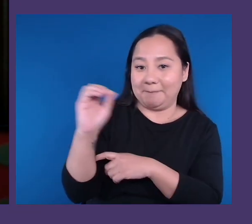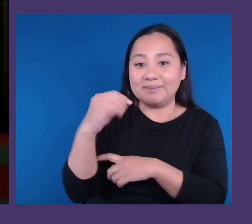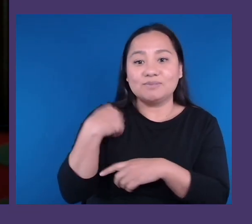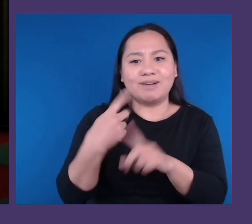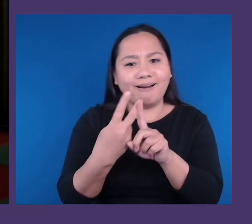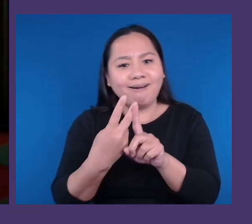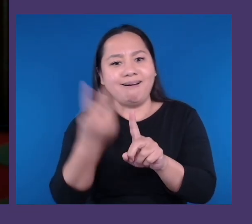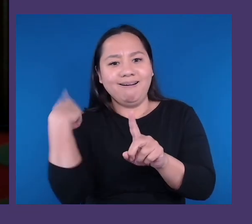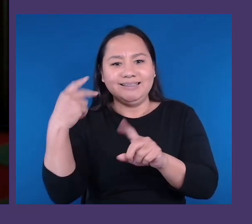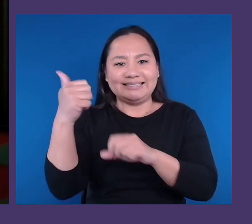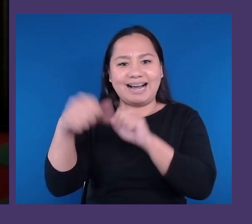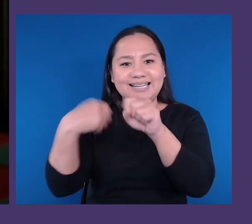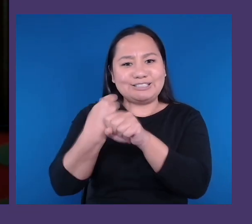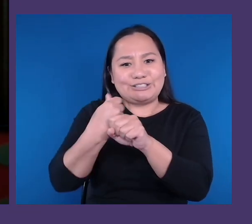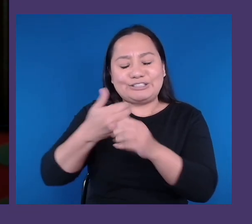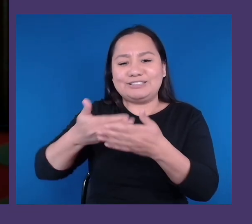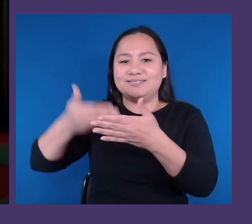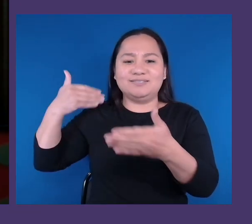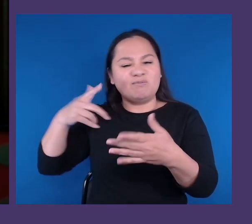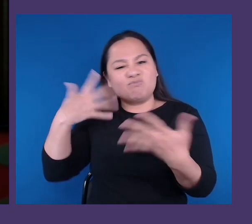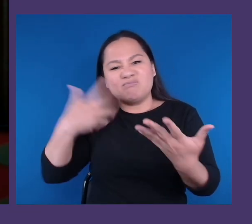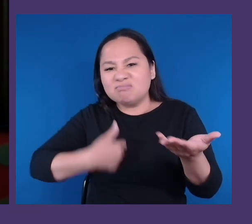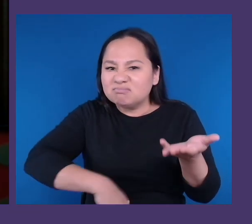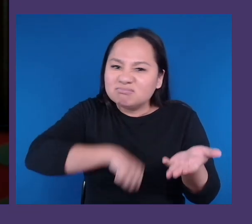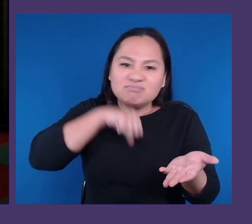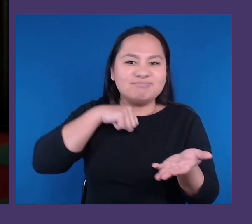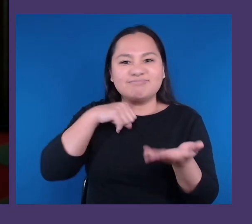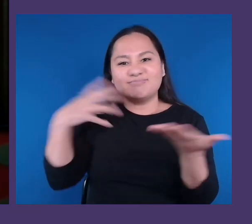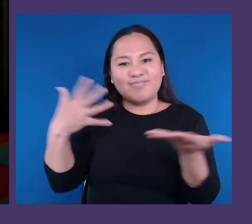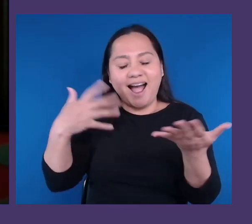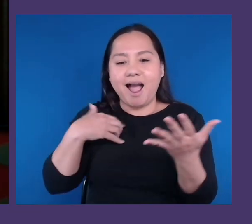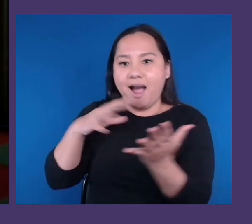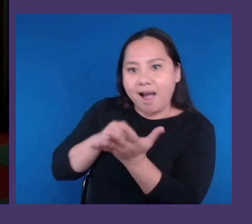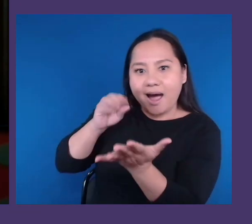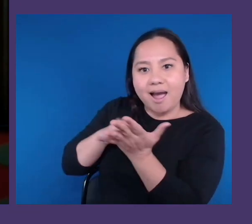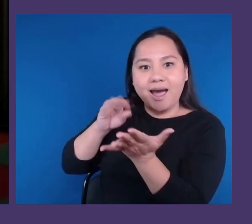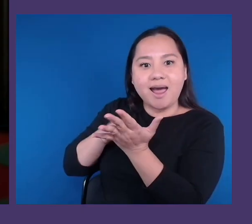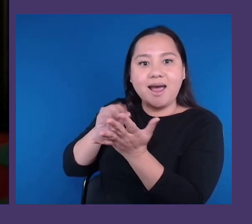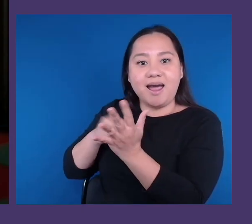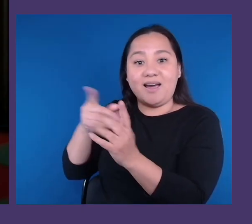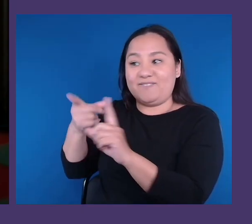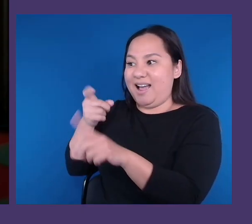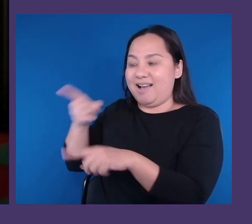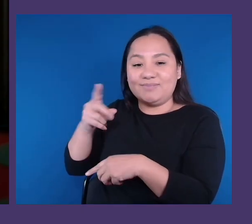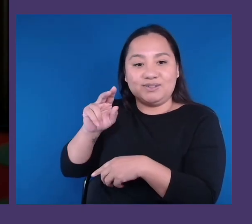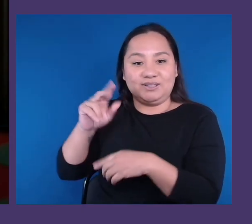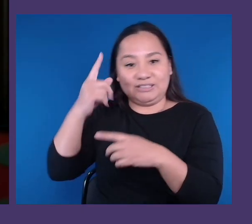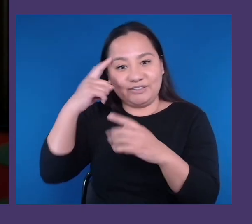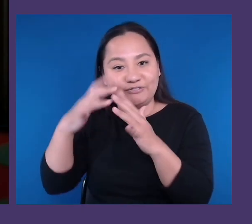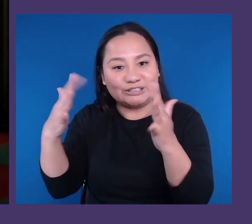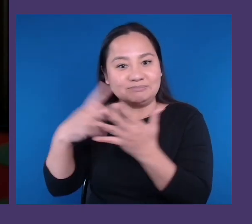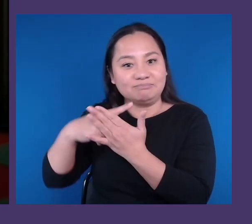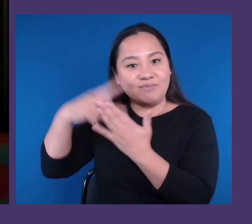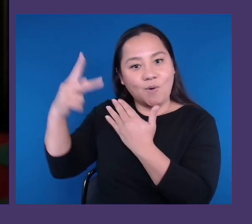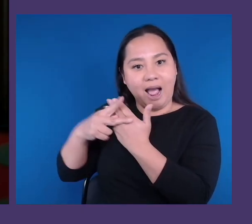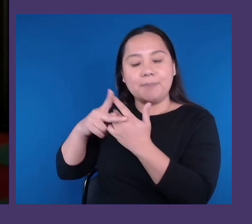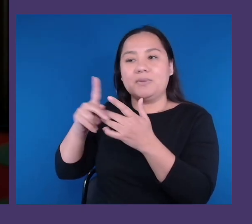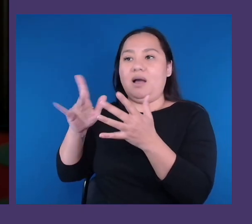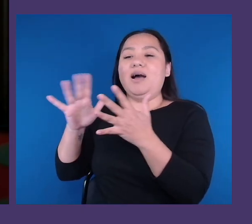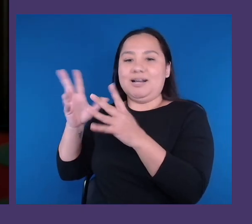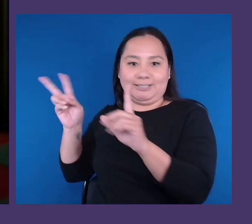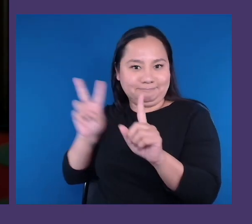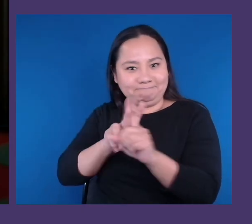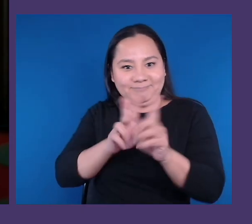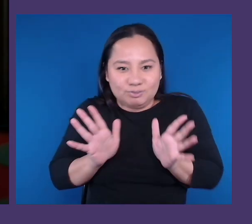neurodiversity program to drive organizational change. We learned that true business impact comes from